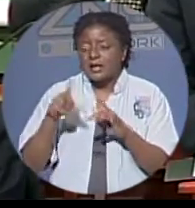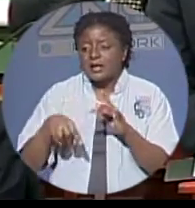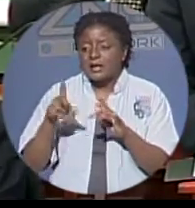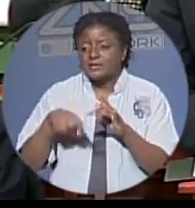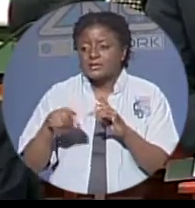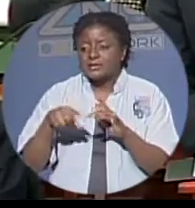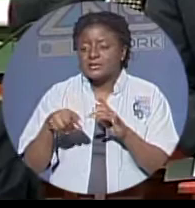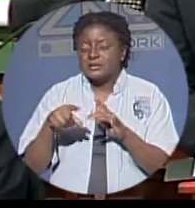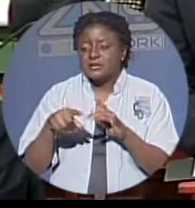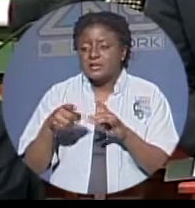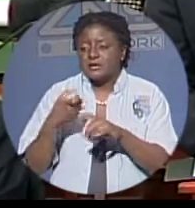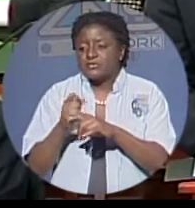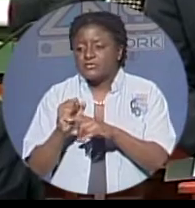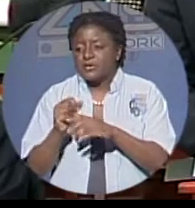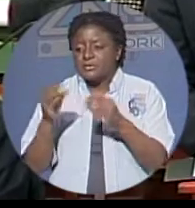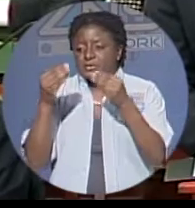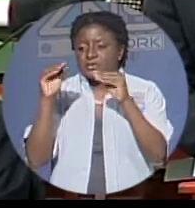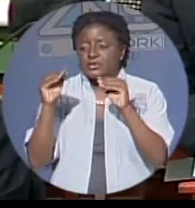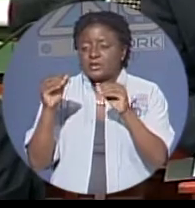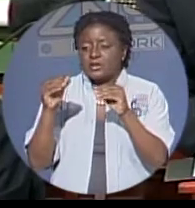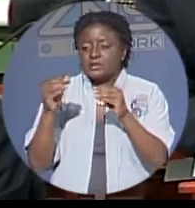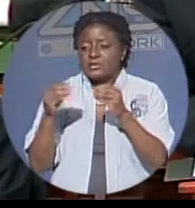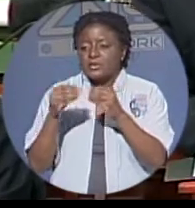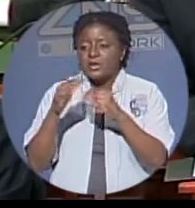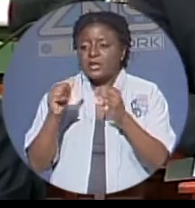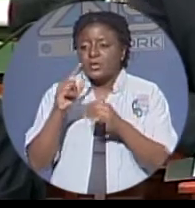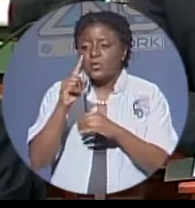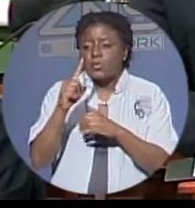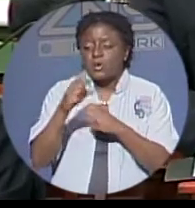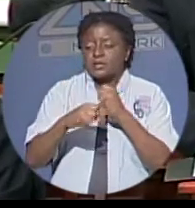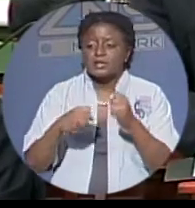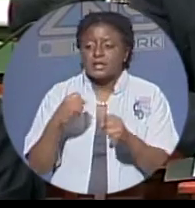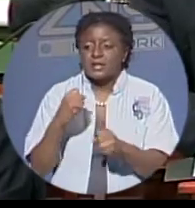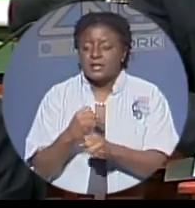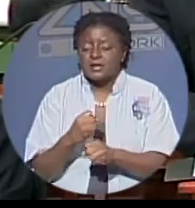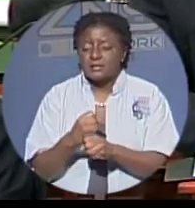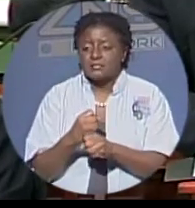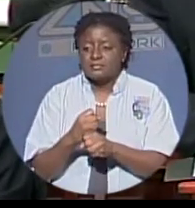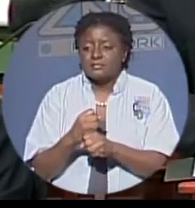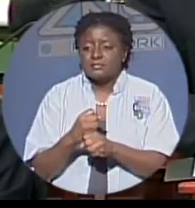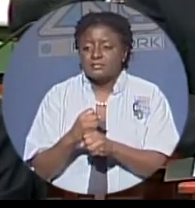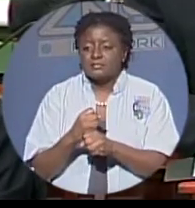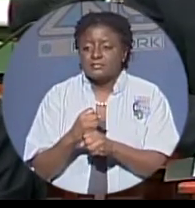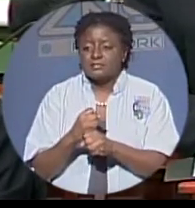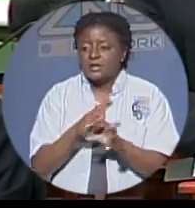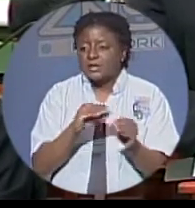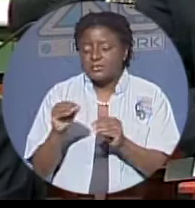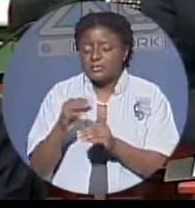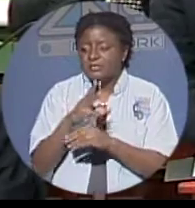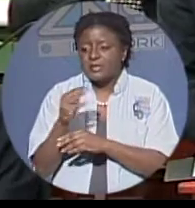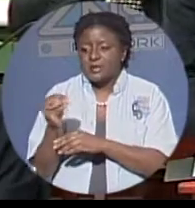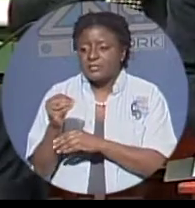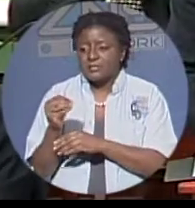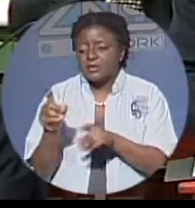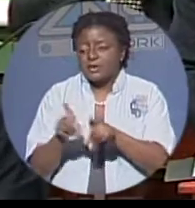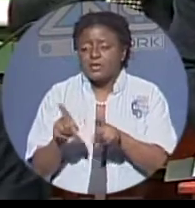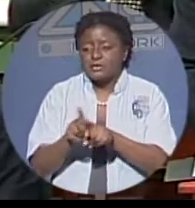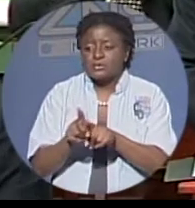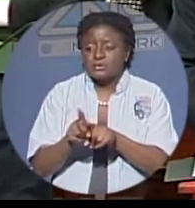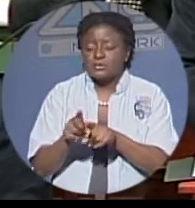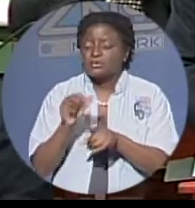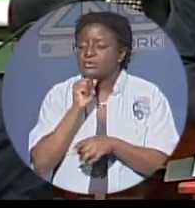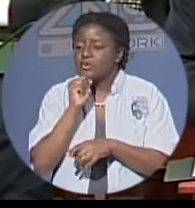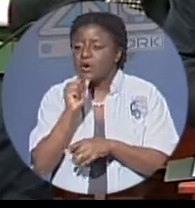one year in many cases stores are operated by unregistered bahamian and non-bahamian helpers